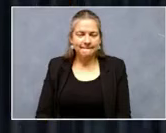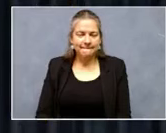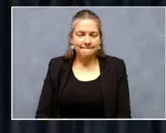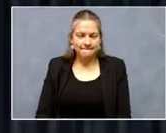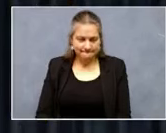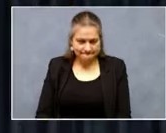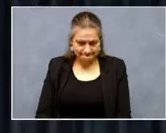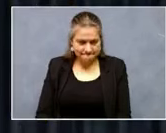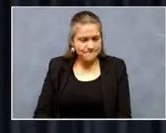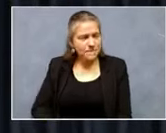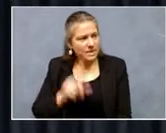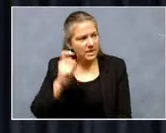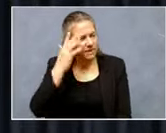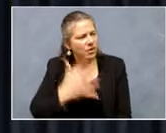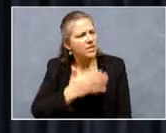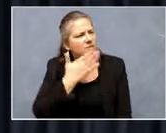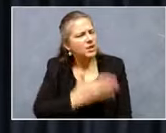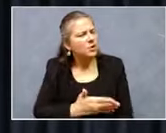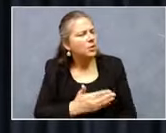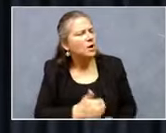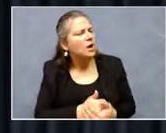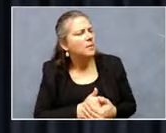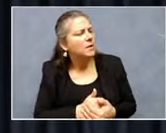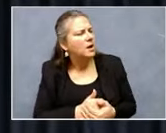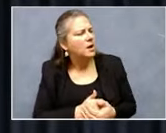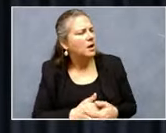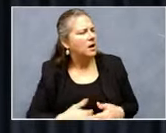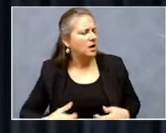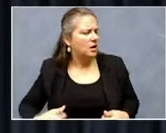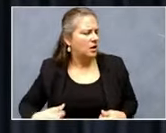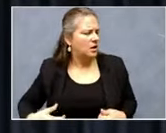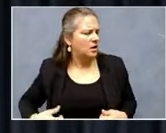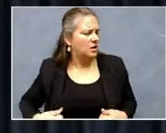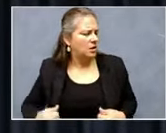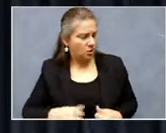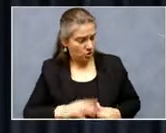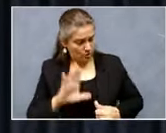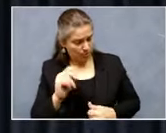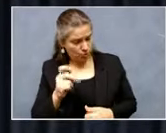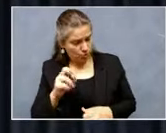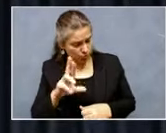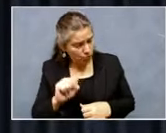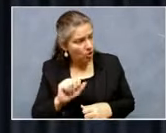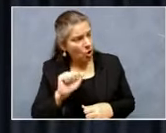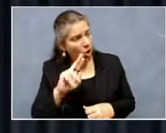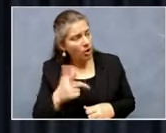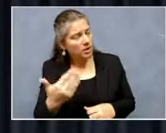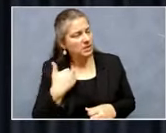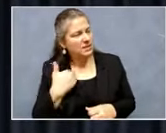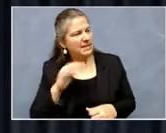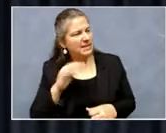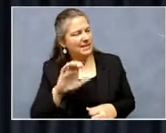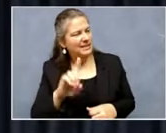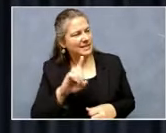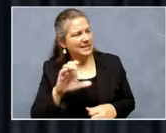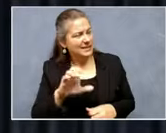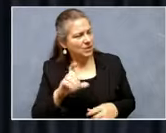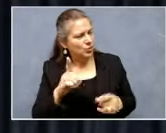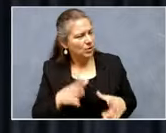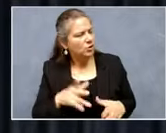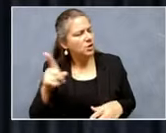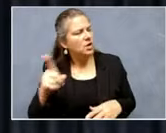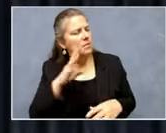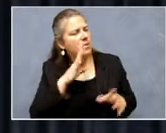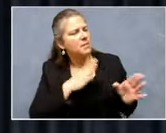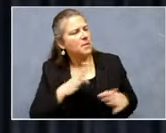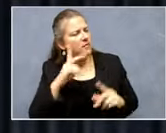Governor, thank you. Um, on the boosters in August, the CDC director and other top health officials outlined a plan for all